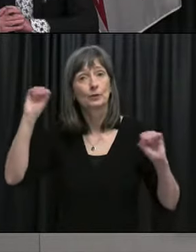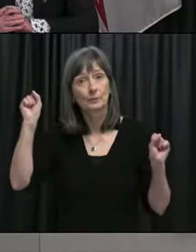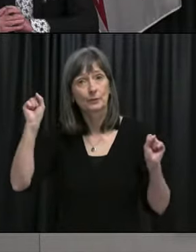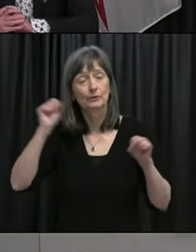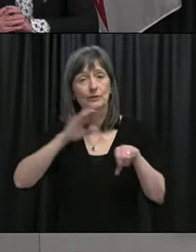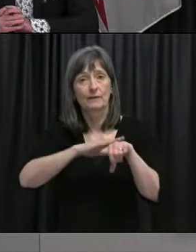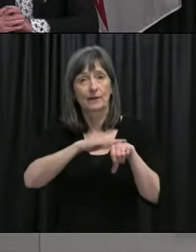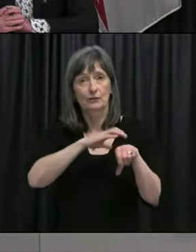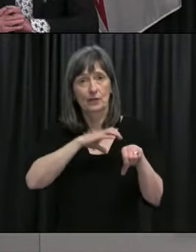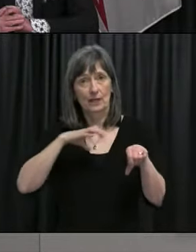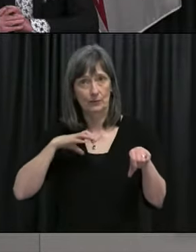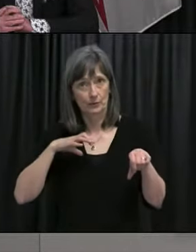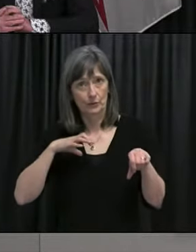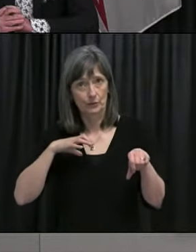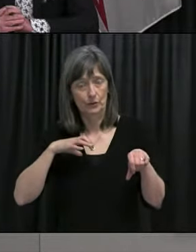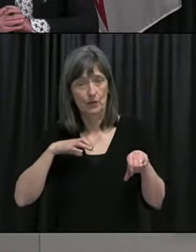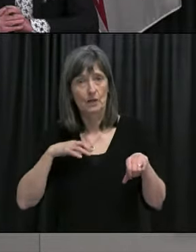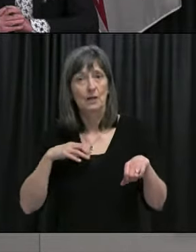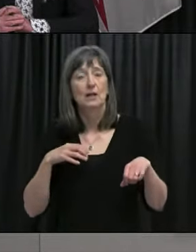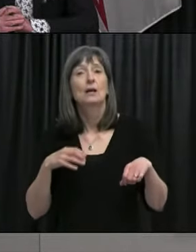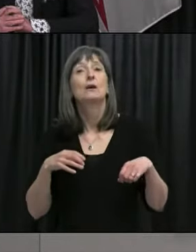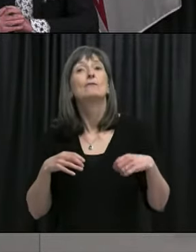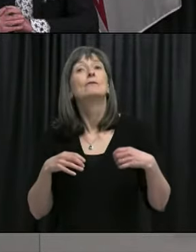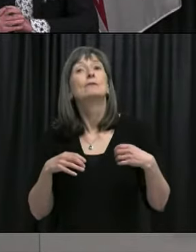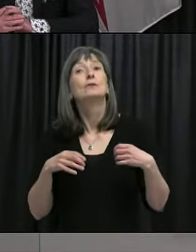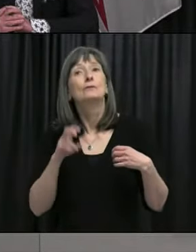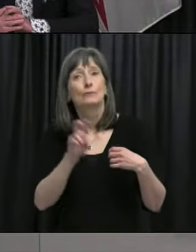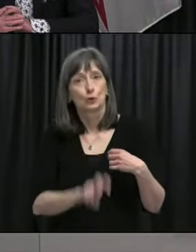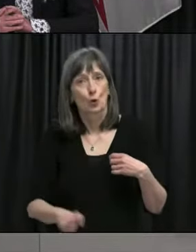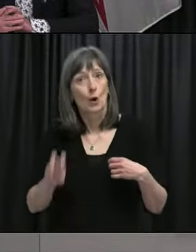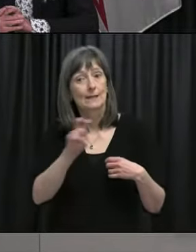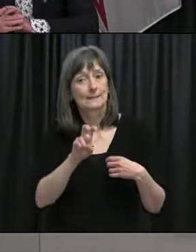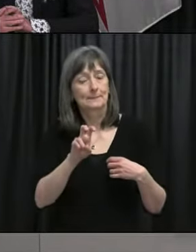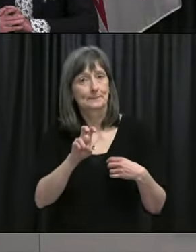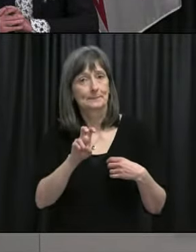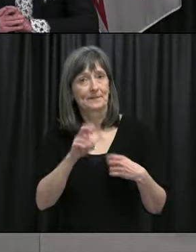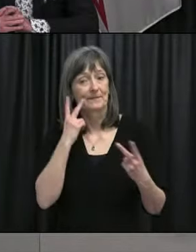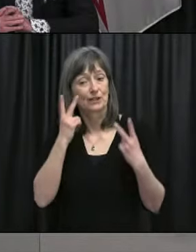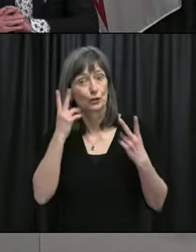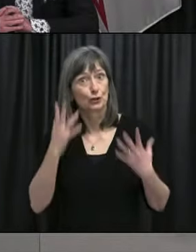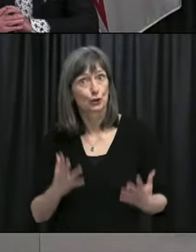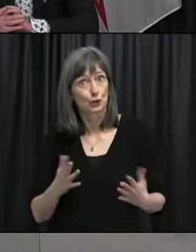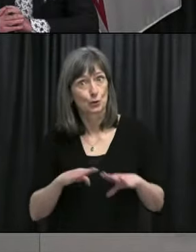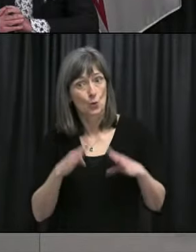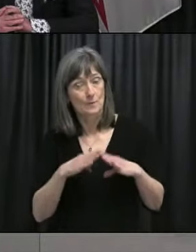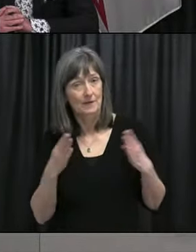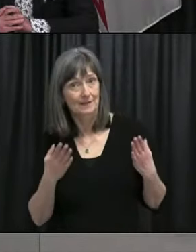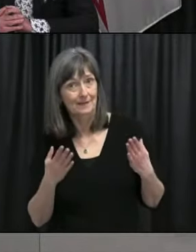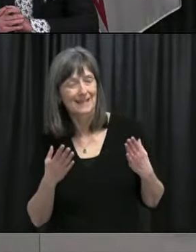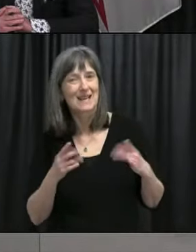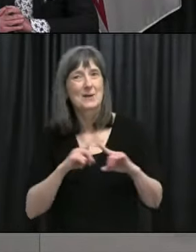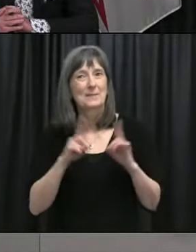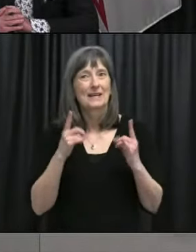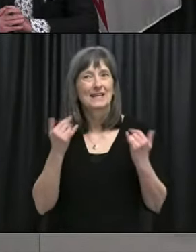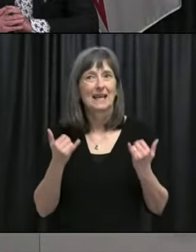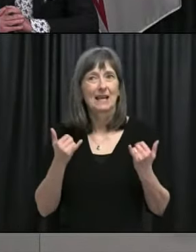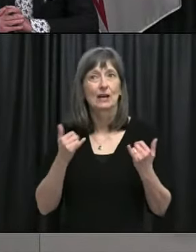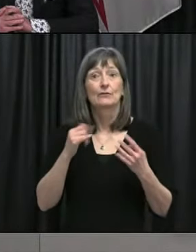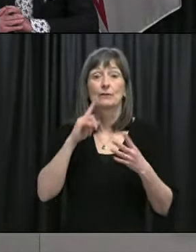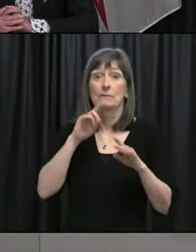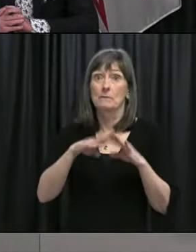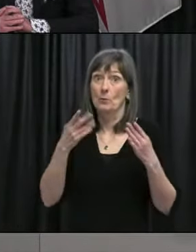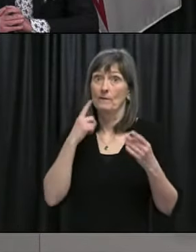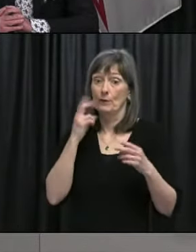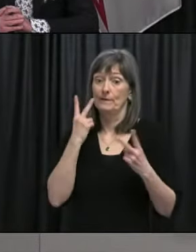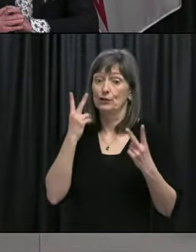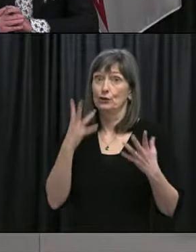on Tourism to have us open to the rest of Canada by July 1st. Uh, given what, what we're seeing in the rest of the country right now, how realistic is